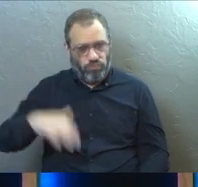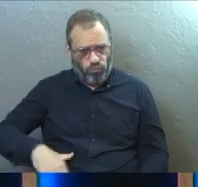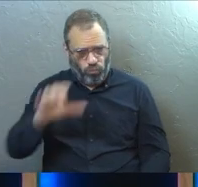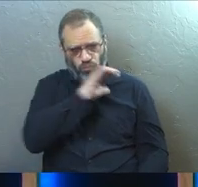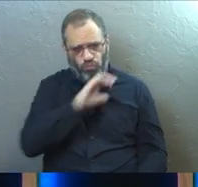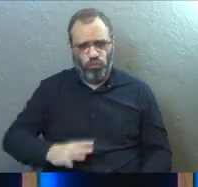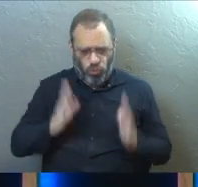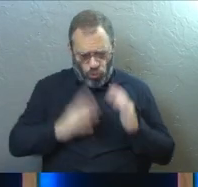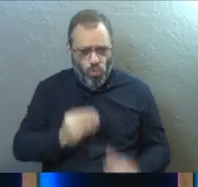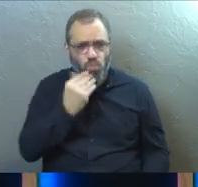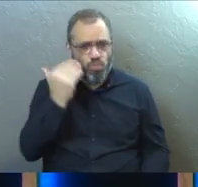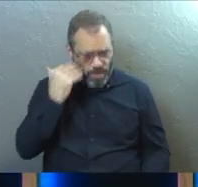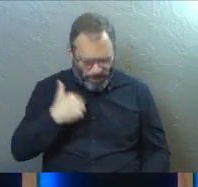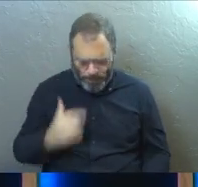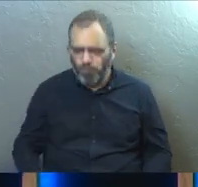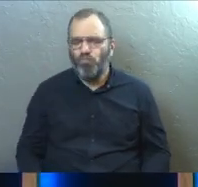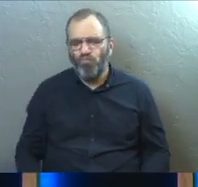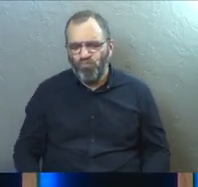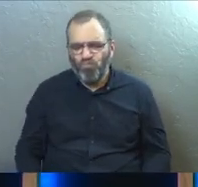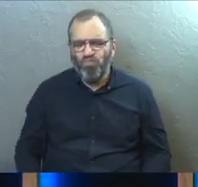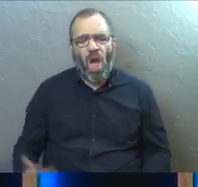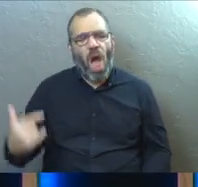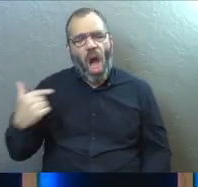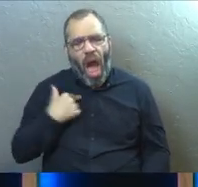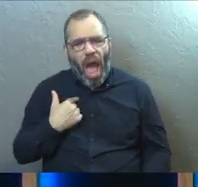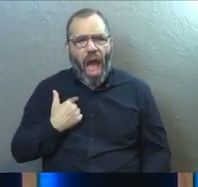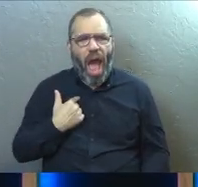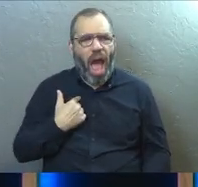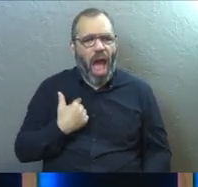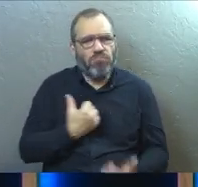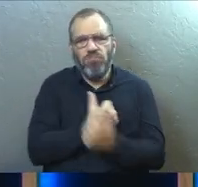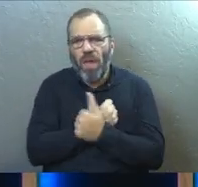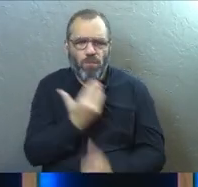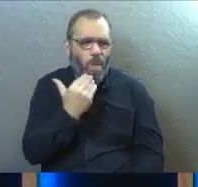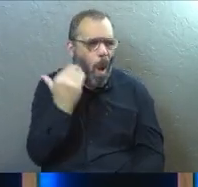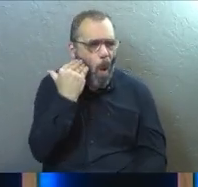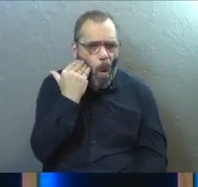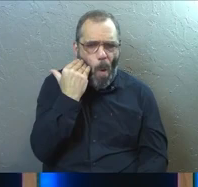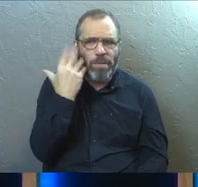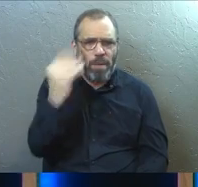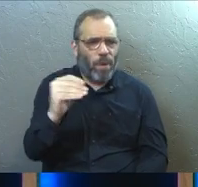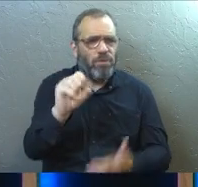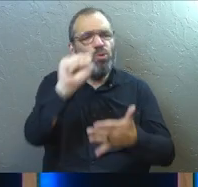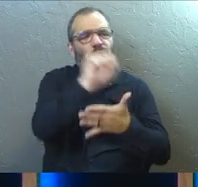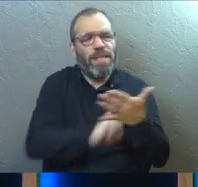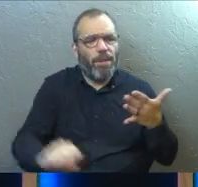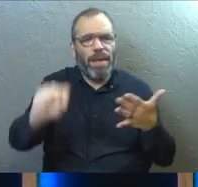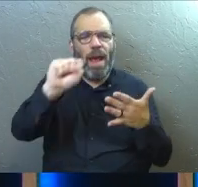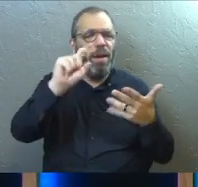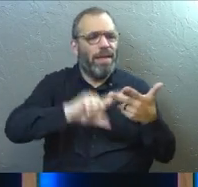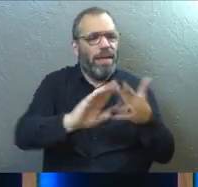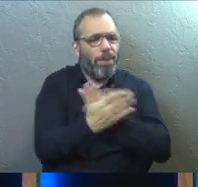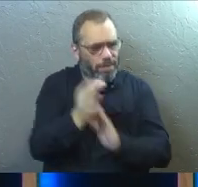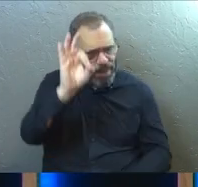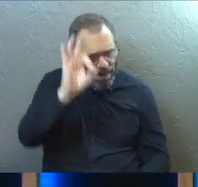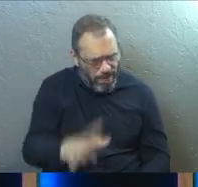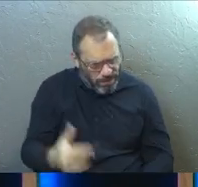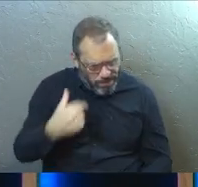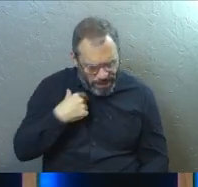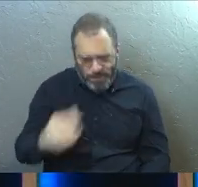Christian home and then he had kind of loved that environment so much that he had gone to seminary and then he had become a pastor.